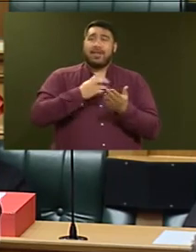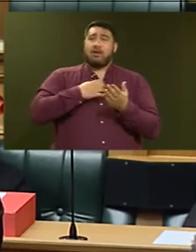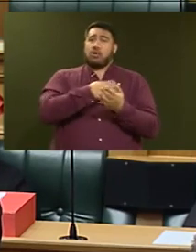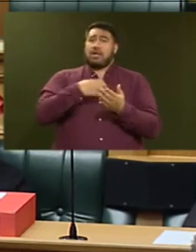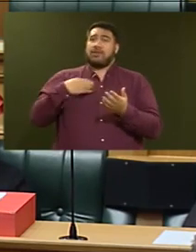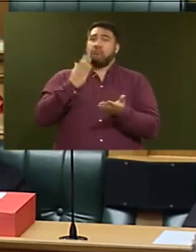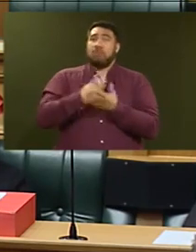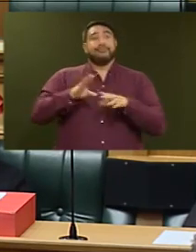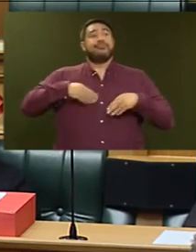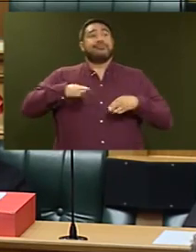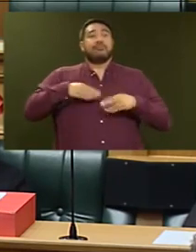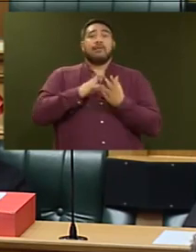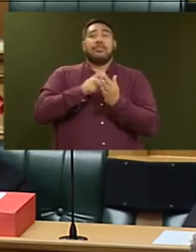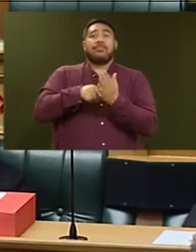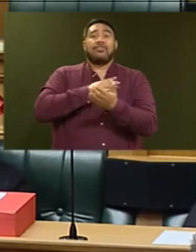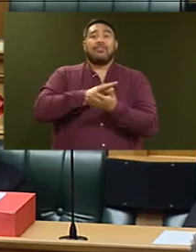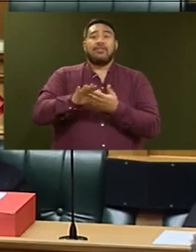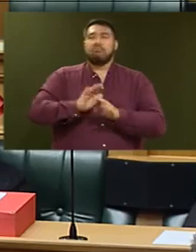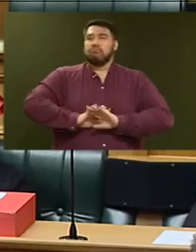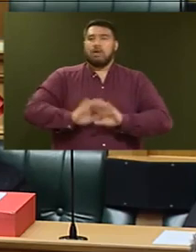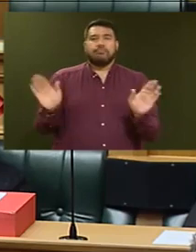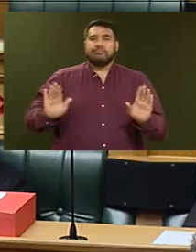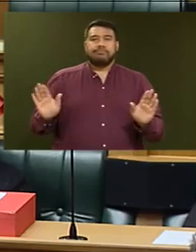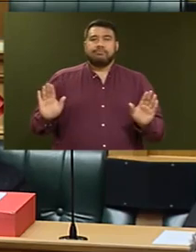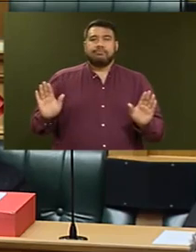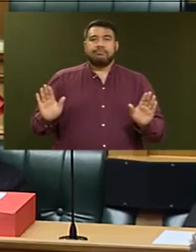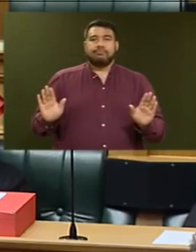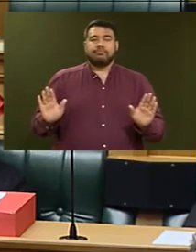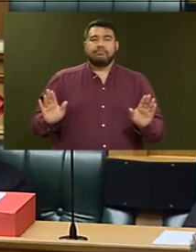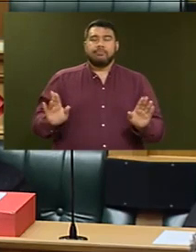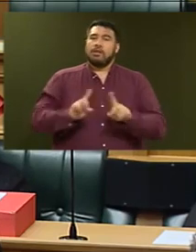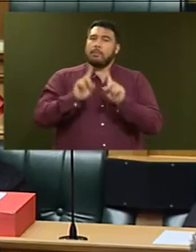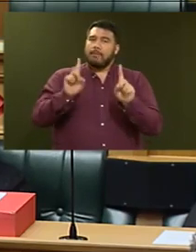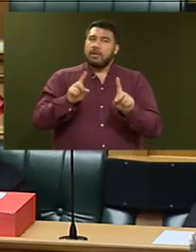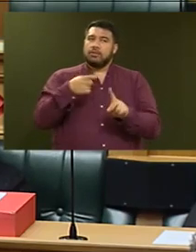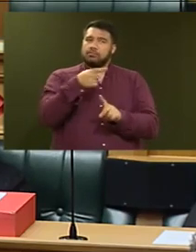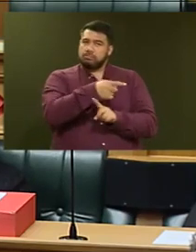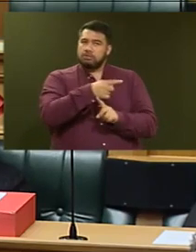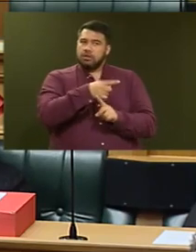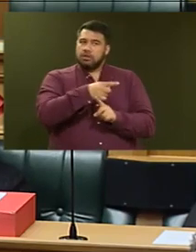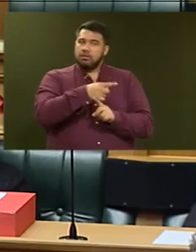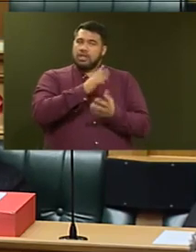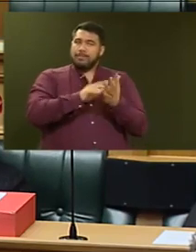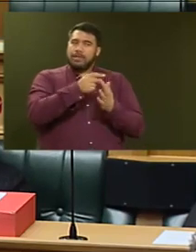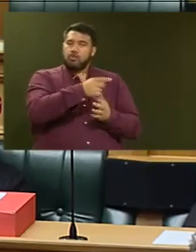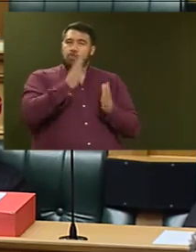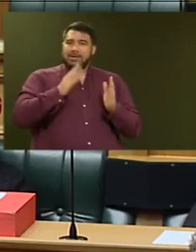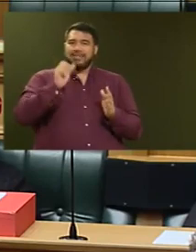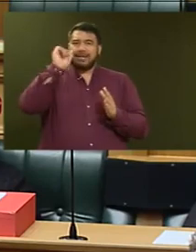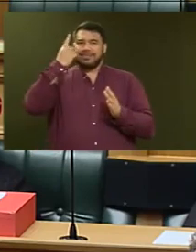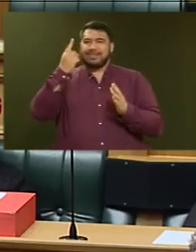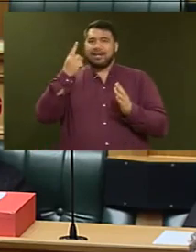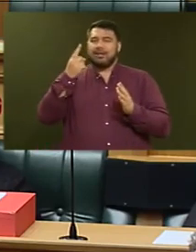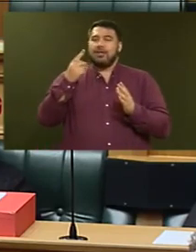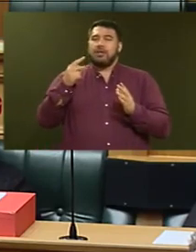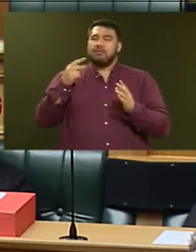the smoking of methamphetamine anywhere. However, the member needs to understand the counterfactual. It